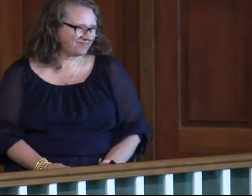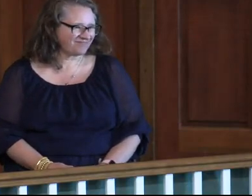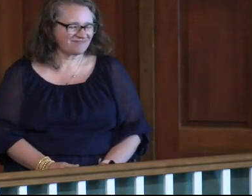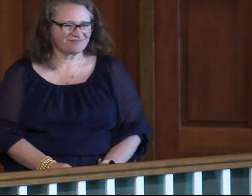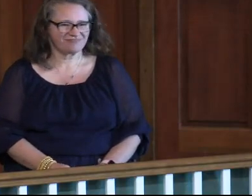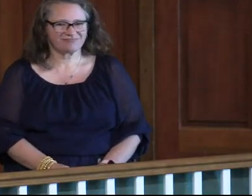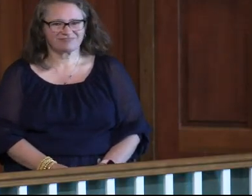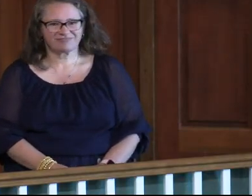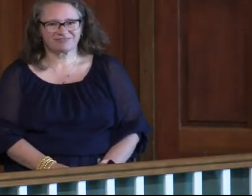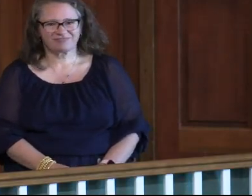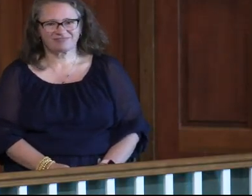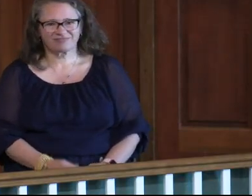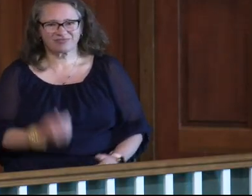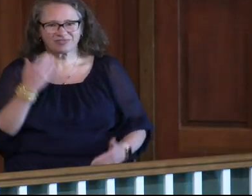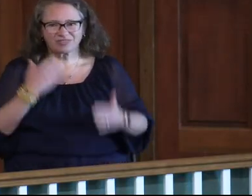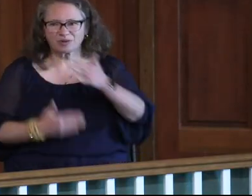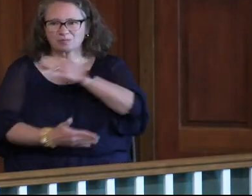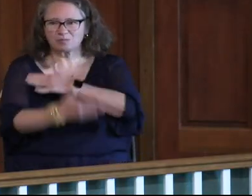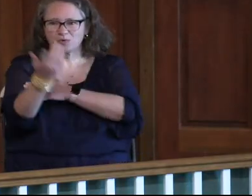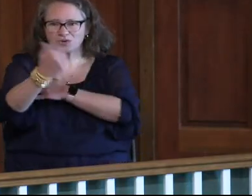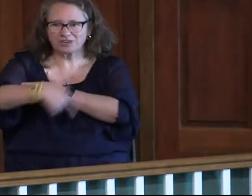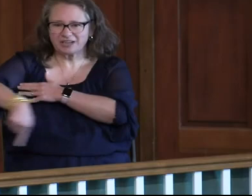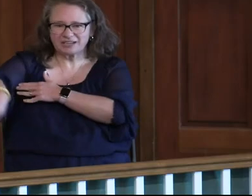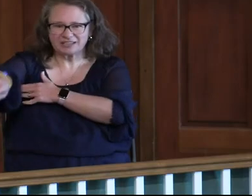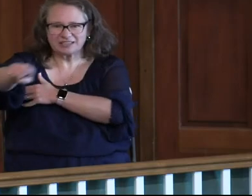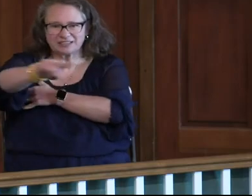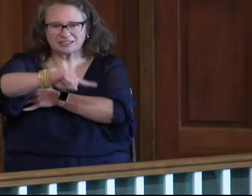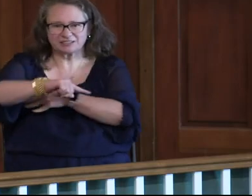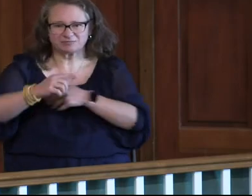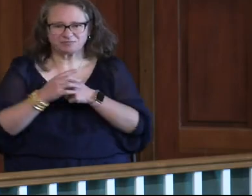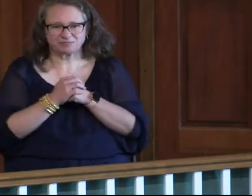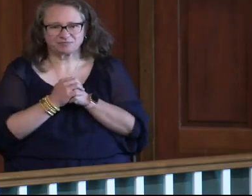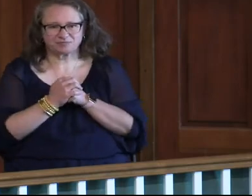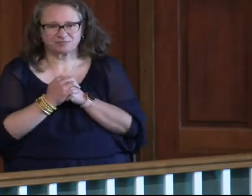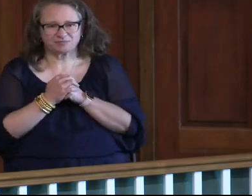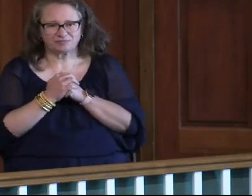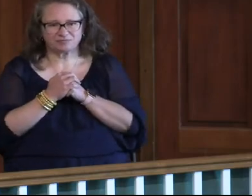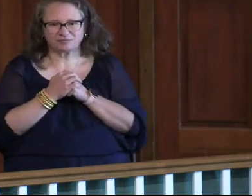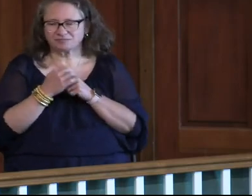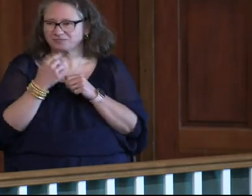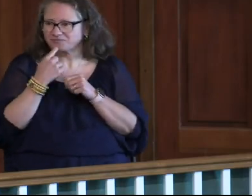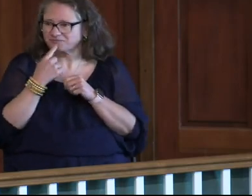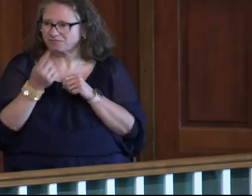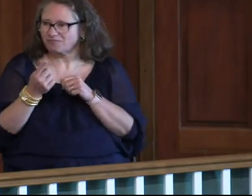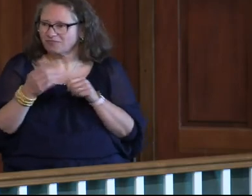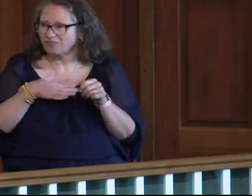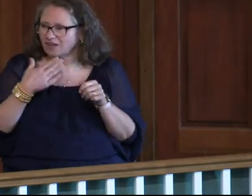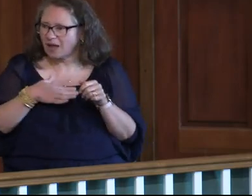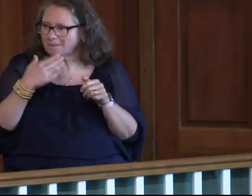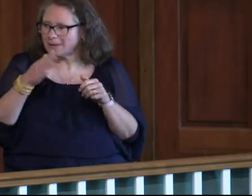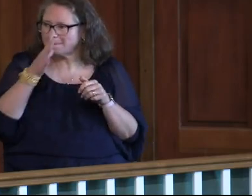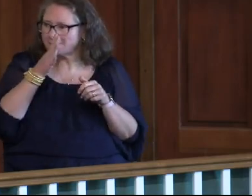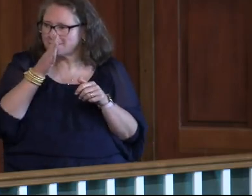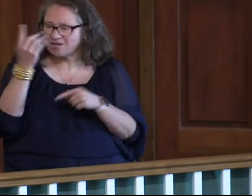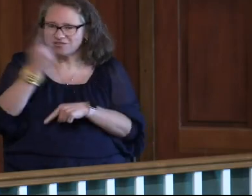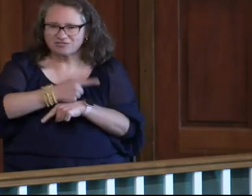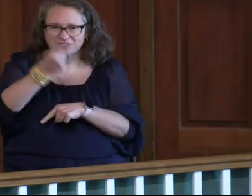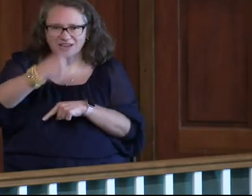All right, good morning everybody and happy Mother's Day to you.